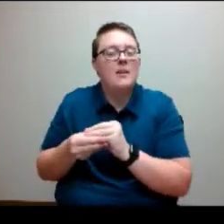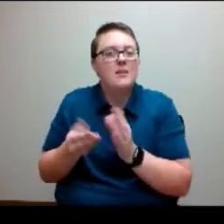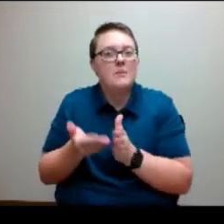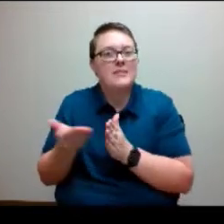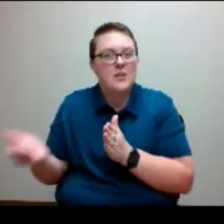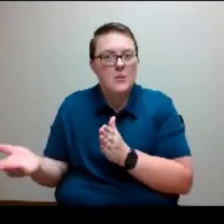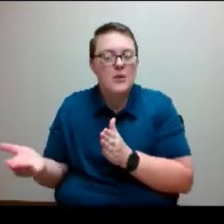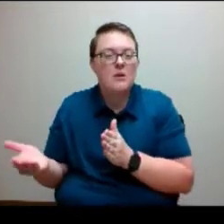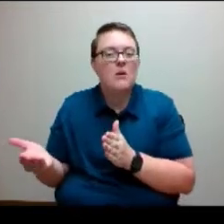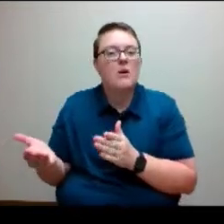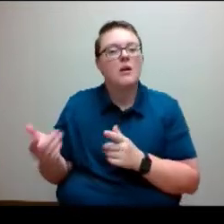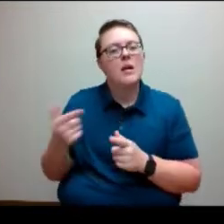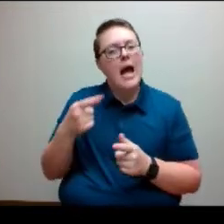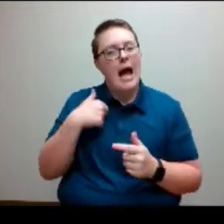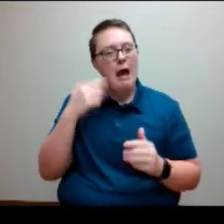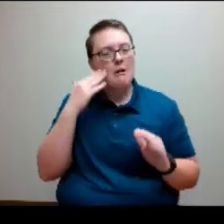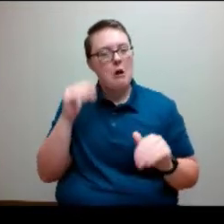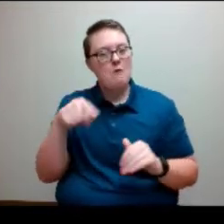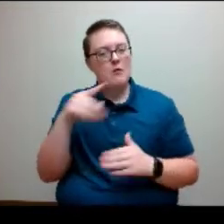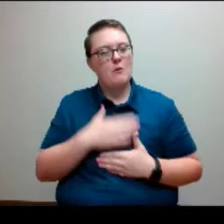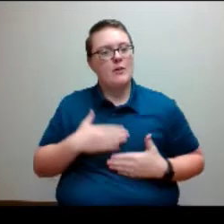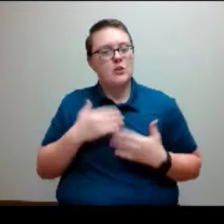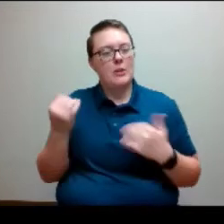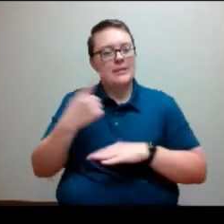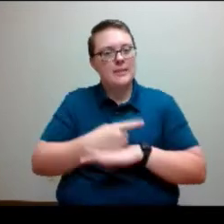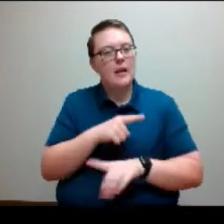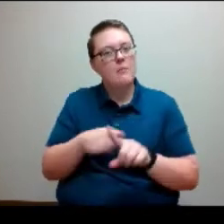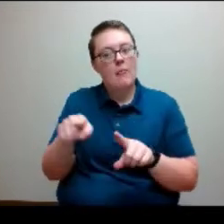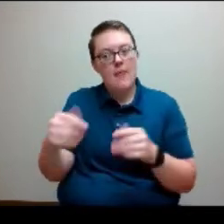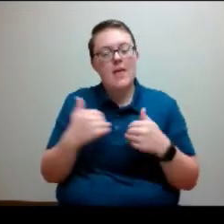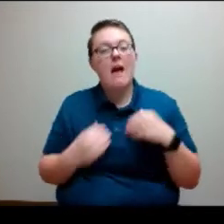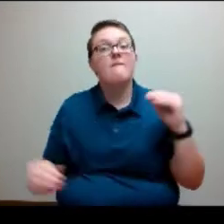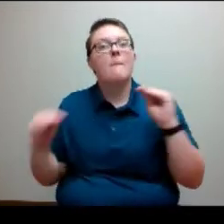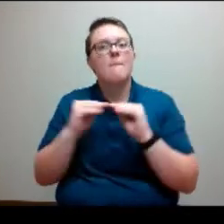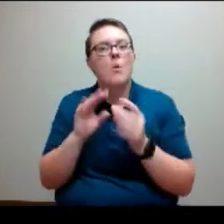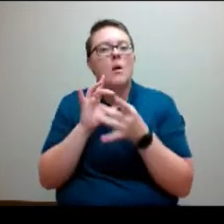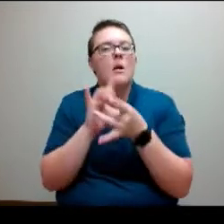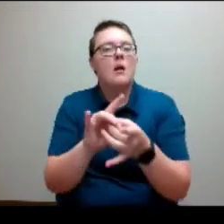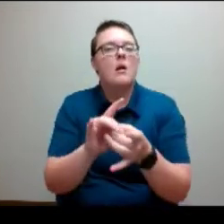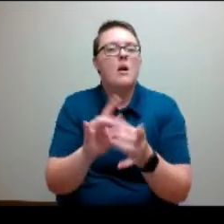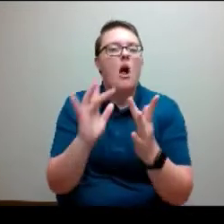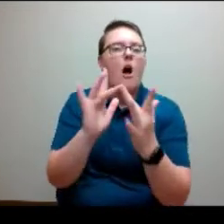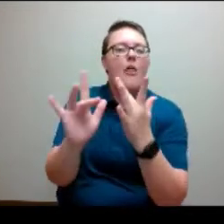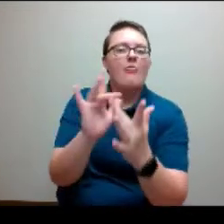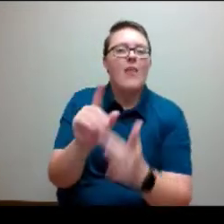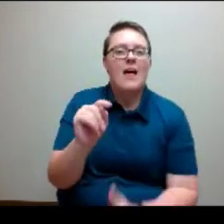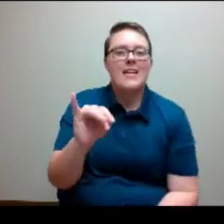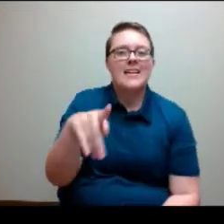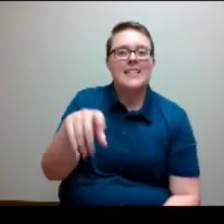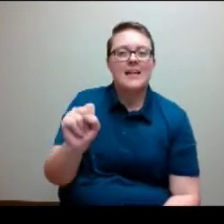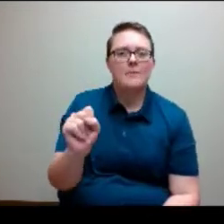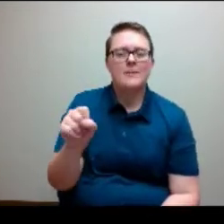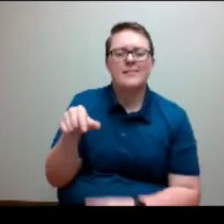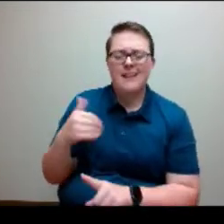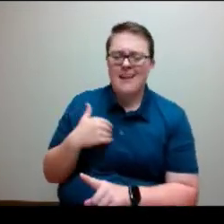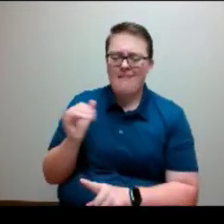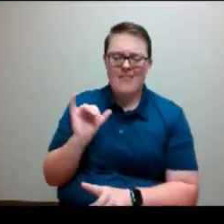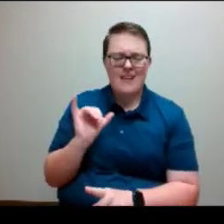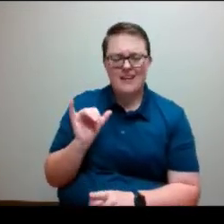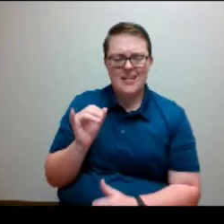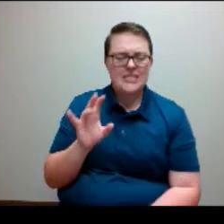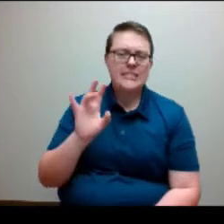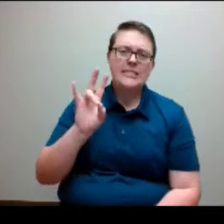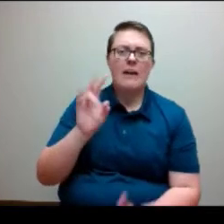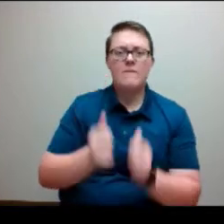as I did. Regarding online tips, they've got a kind of a seven most important tips or something to that